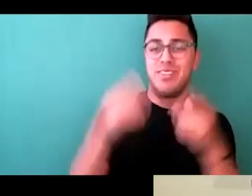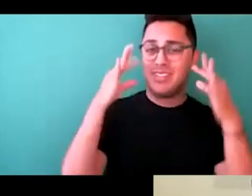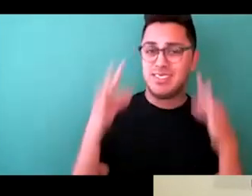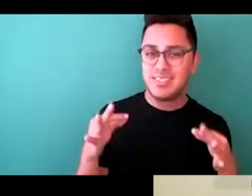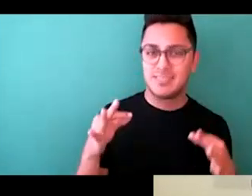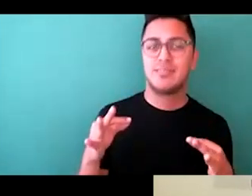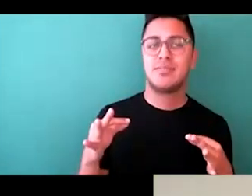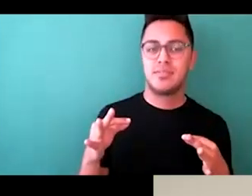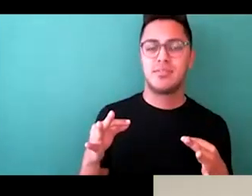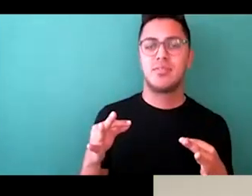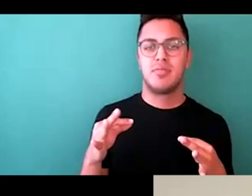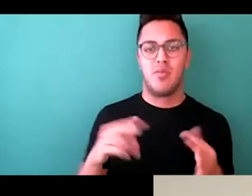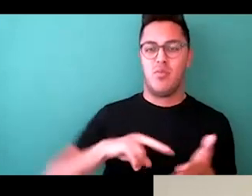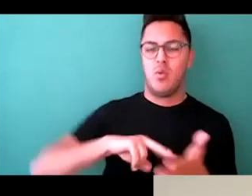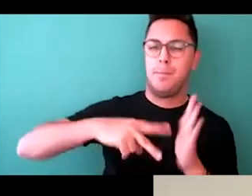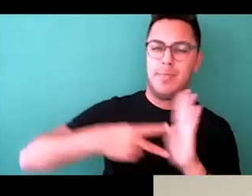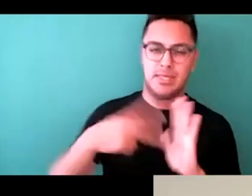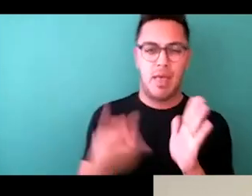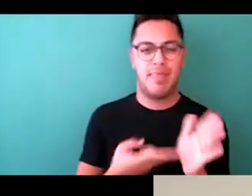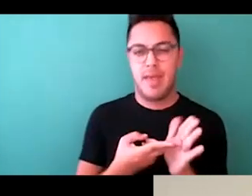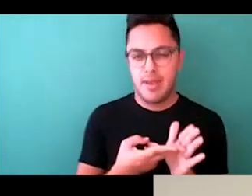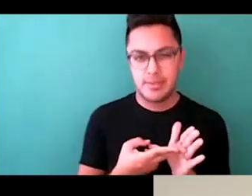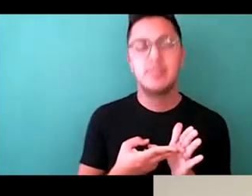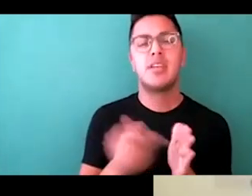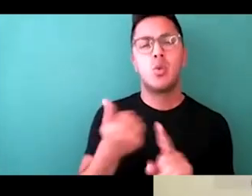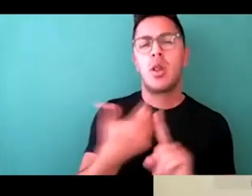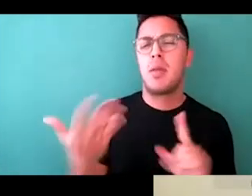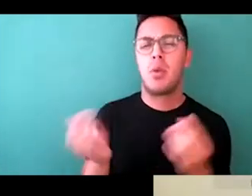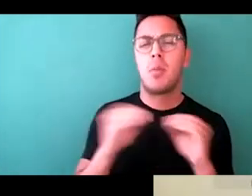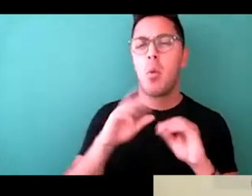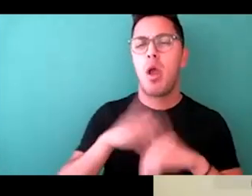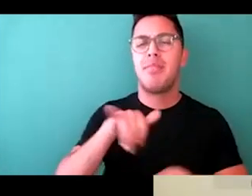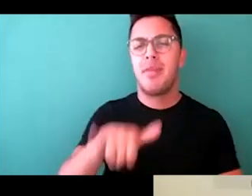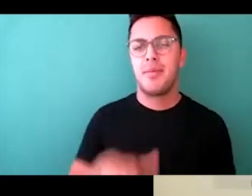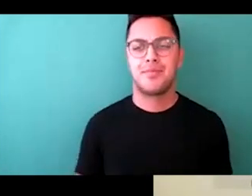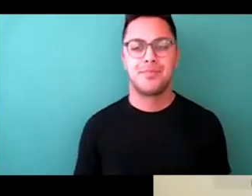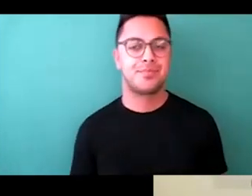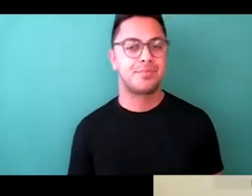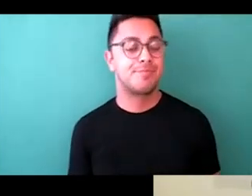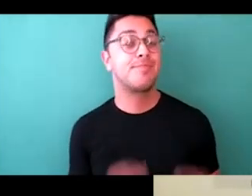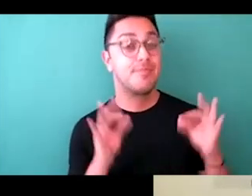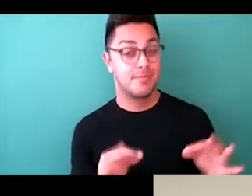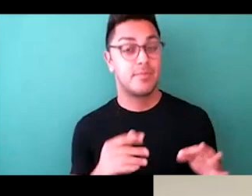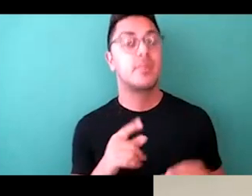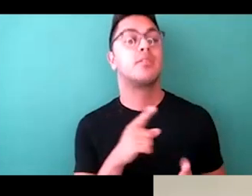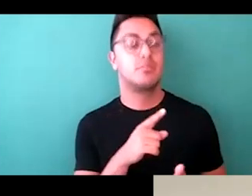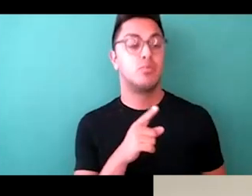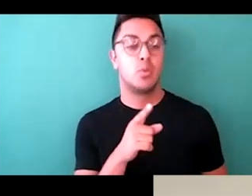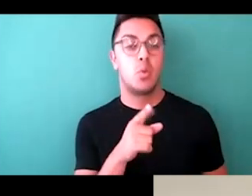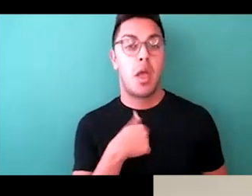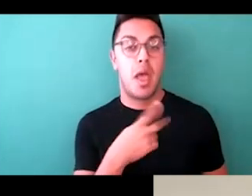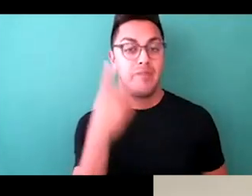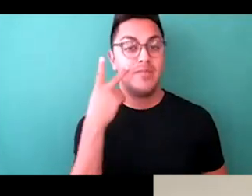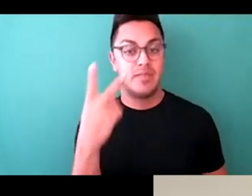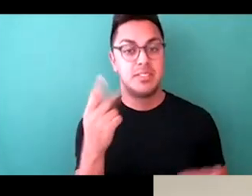what is authentic. Can you elaborate a little bit on that? For sure. So I've seen many comments within the